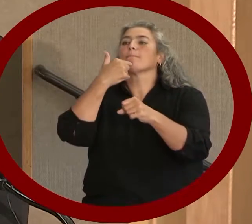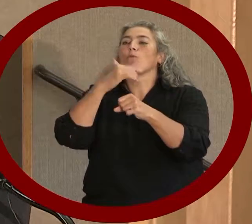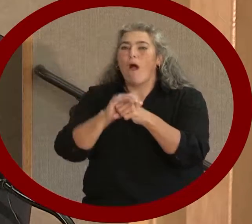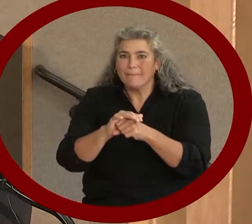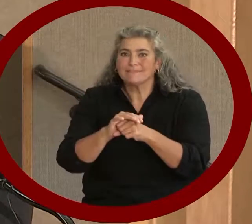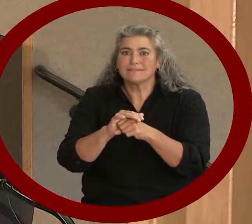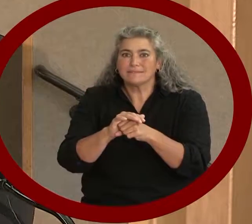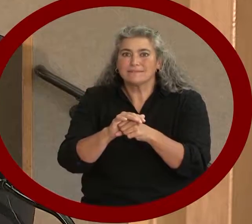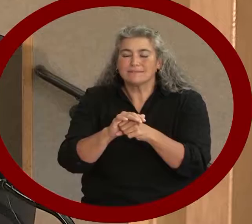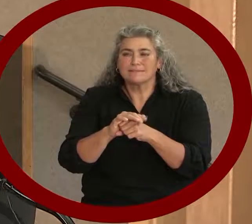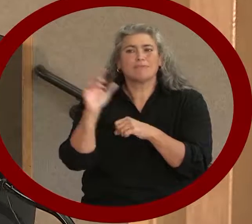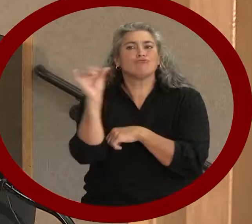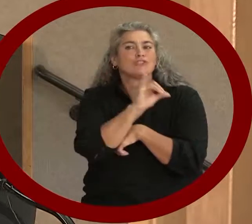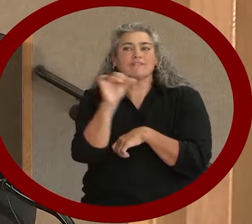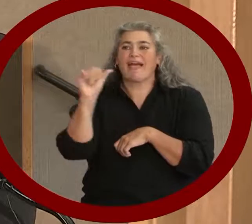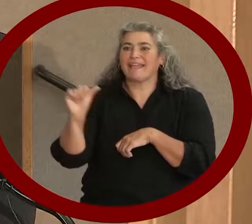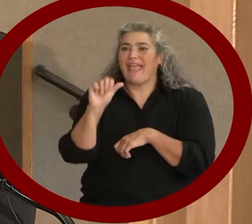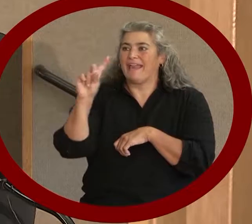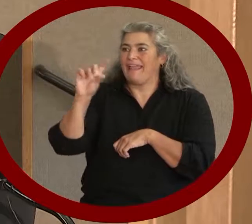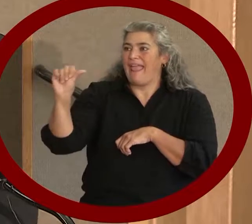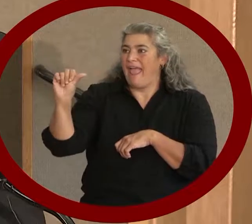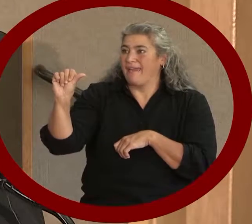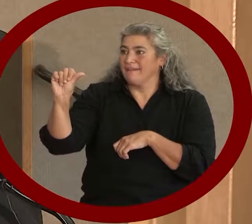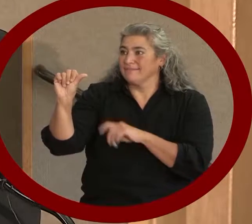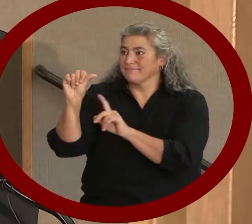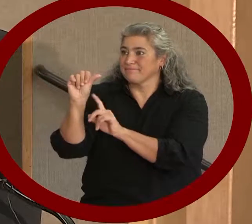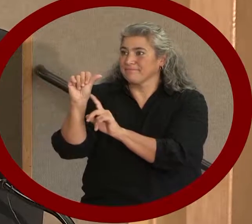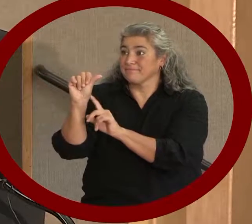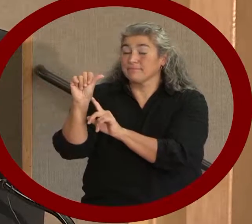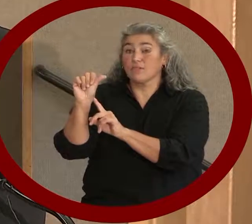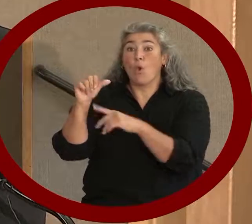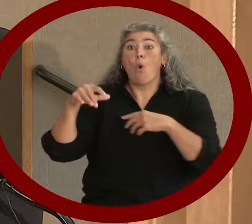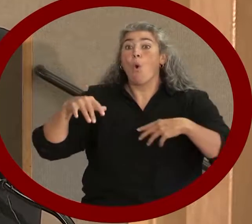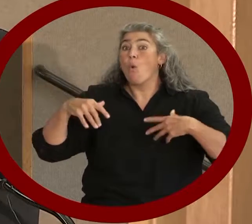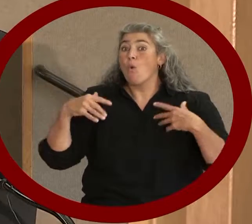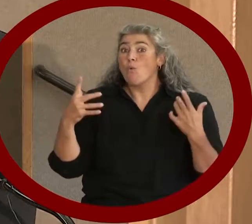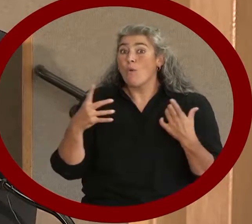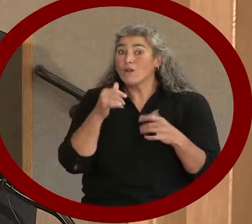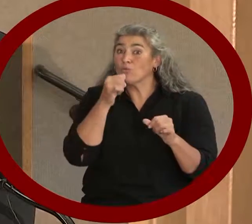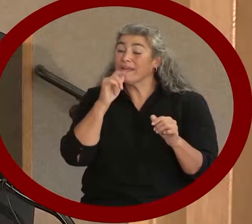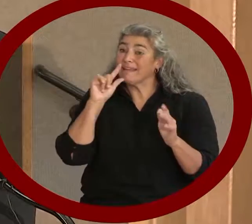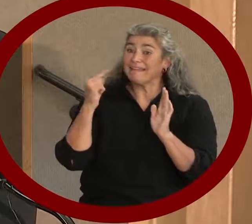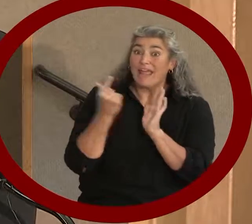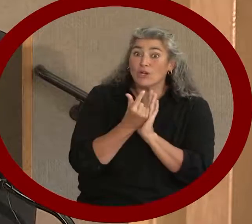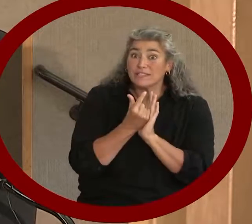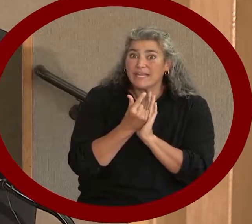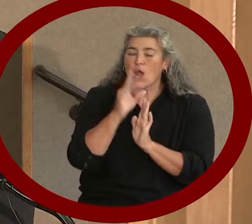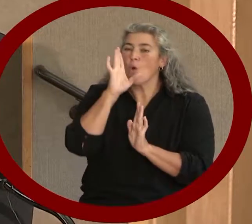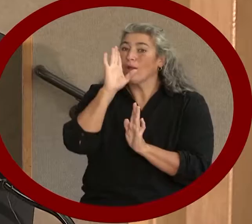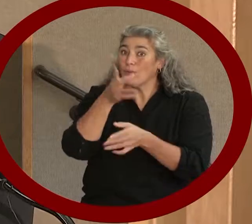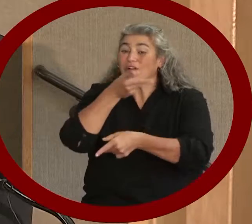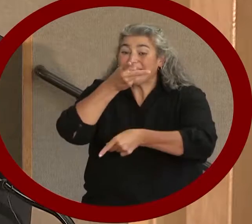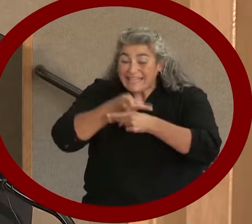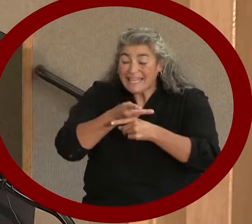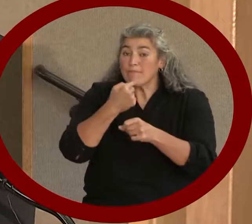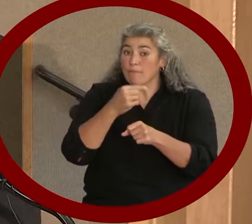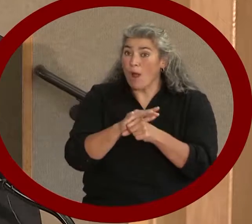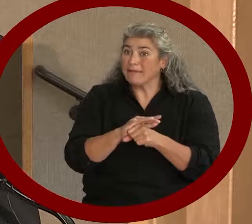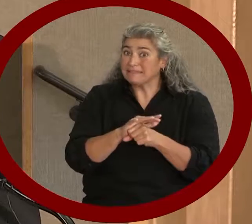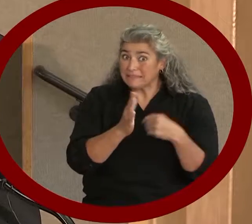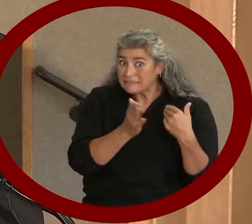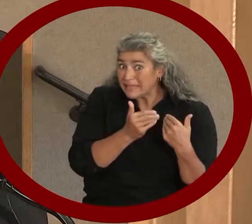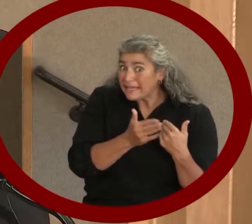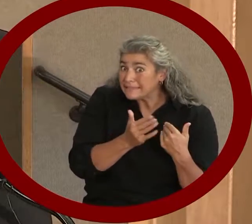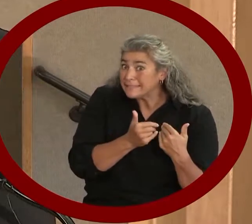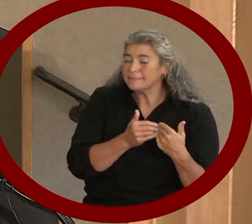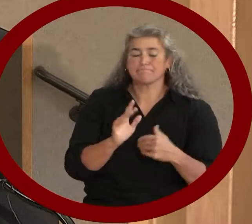is one thing we can guarantee. It is that we keep those promises, and it isn't easy. It isn't easy, and it